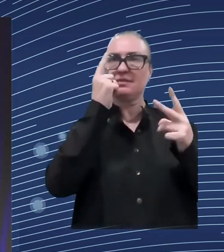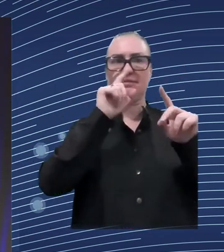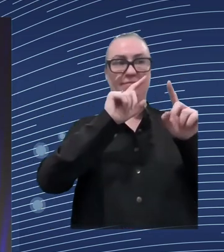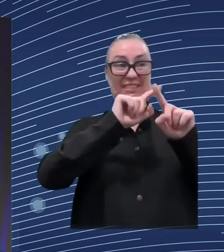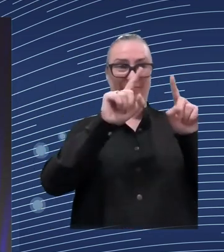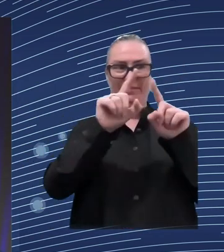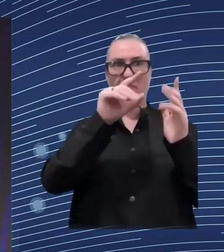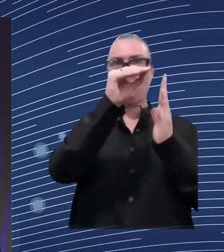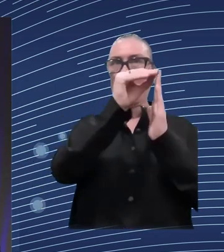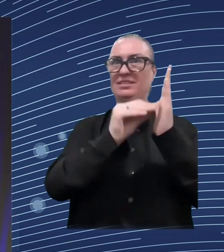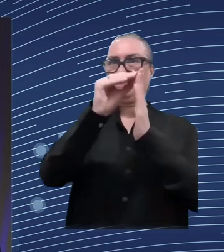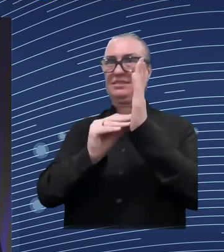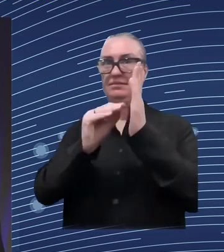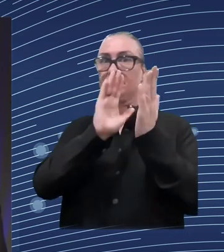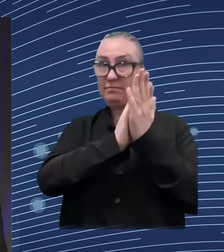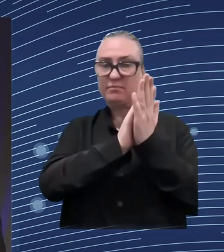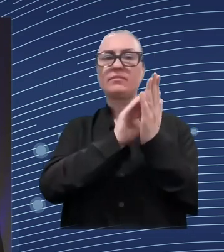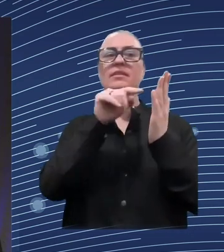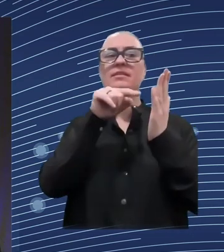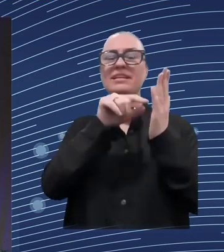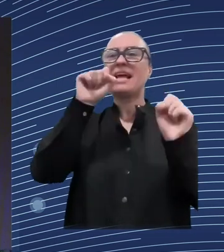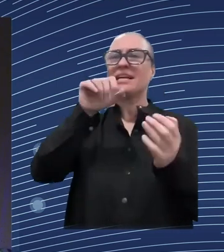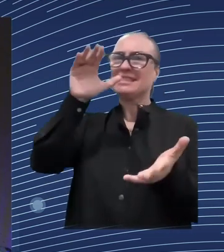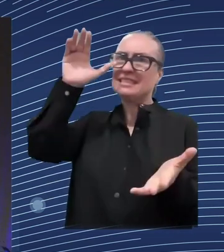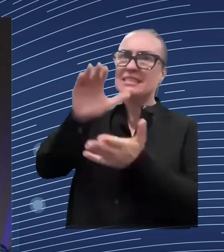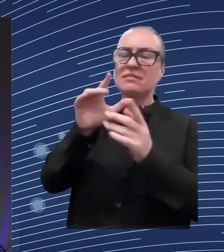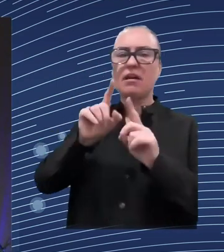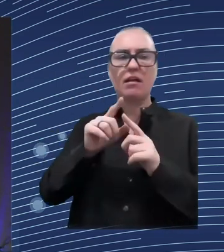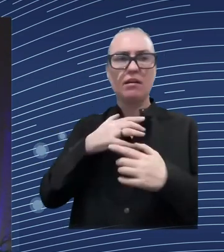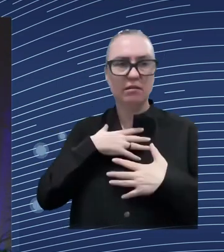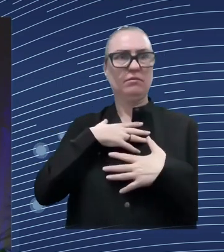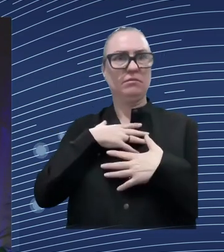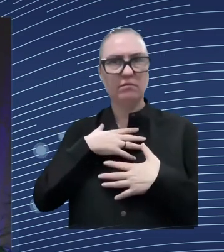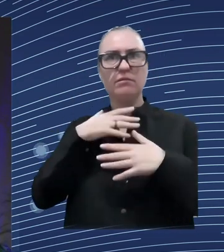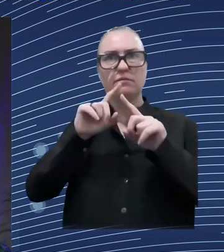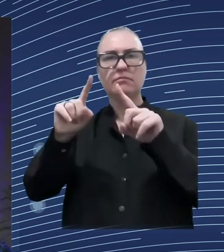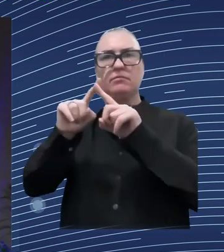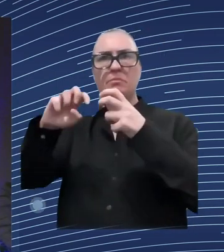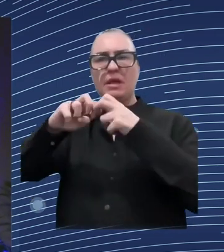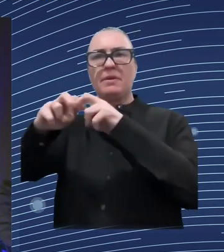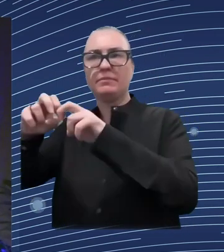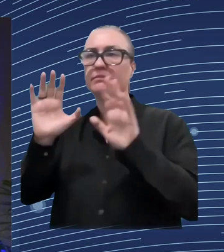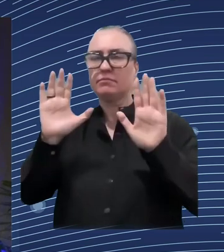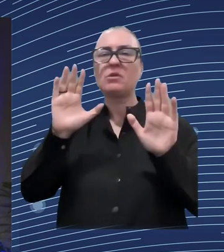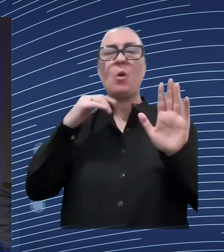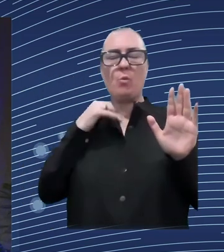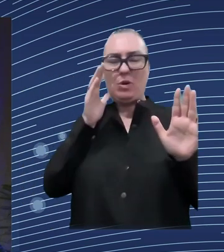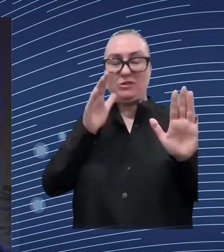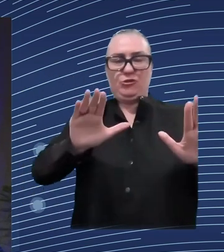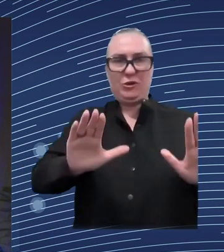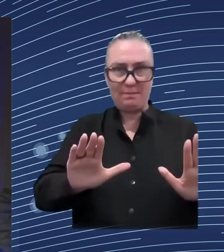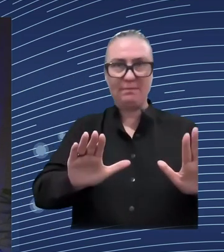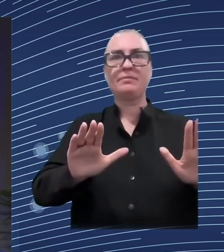risk management need, preventive action being